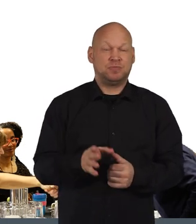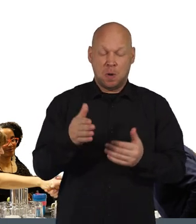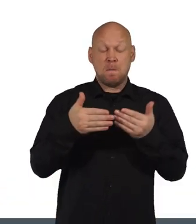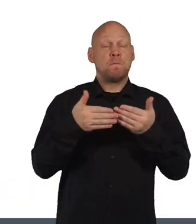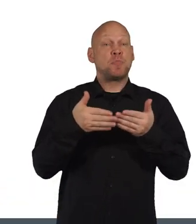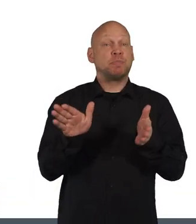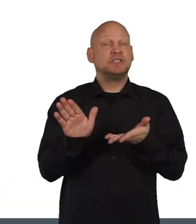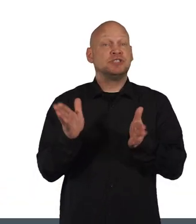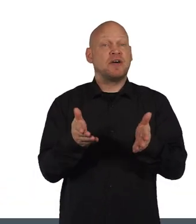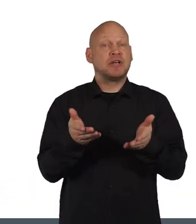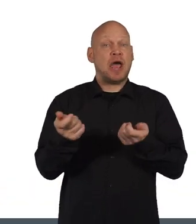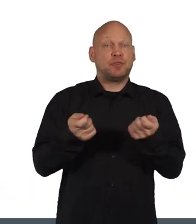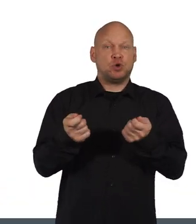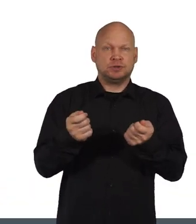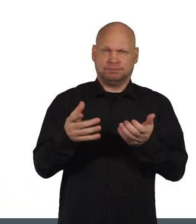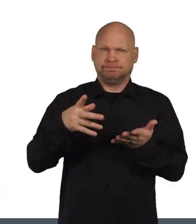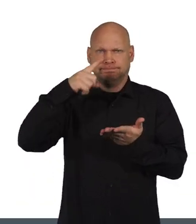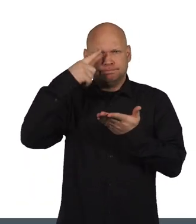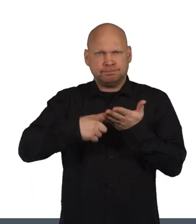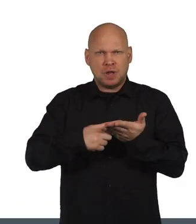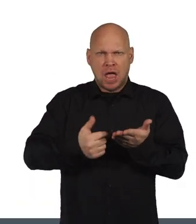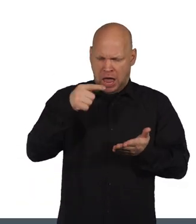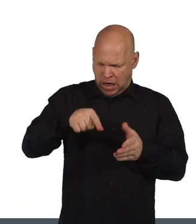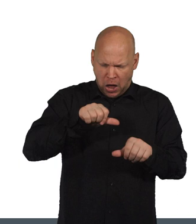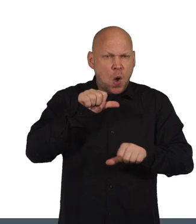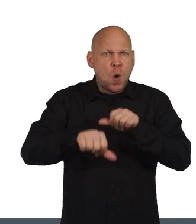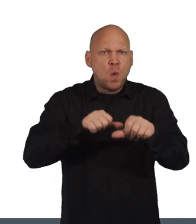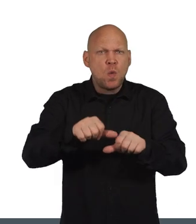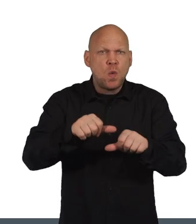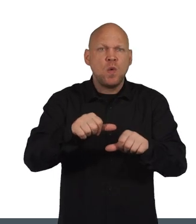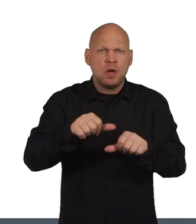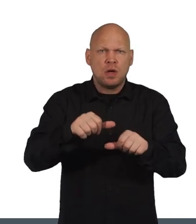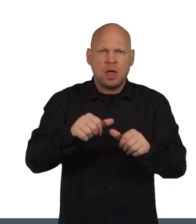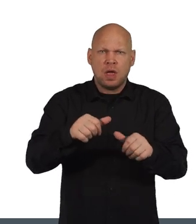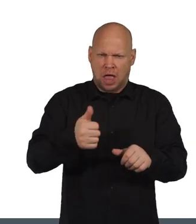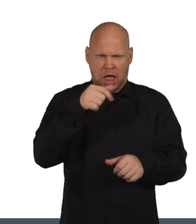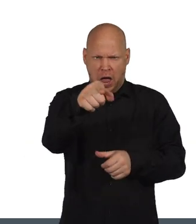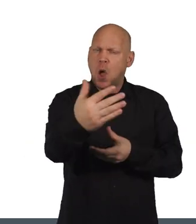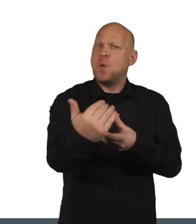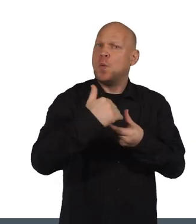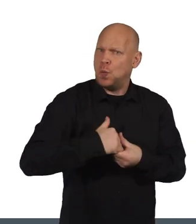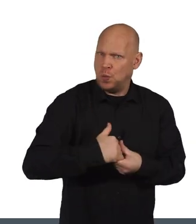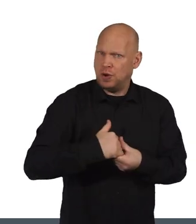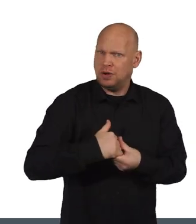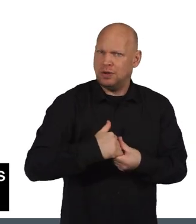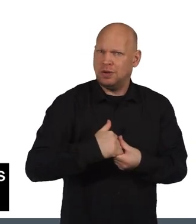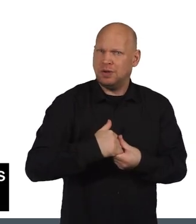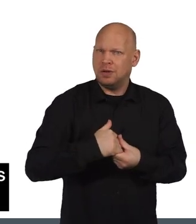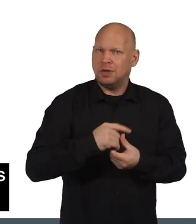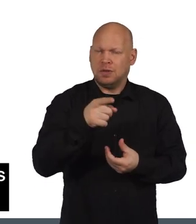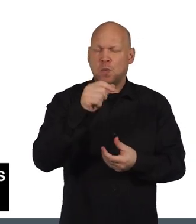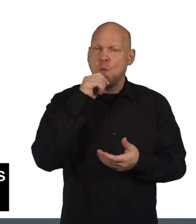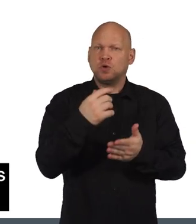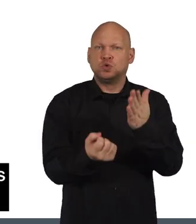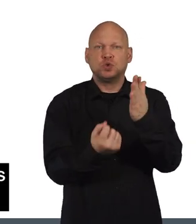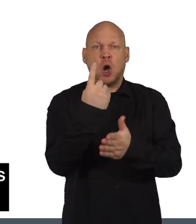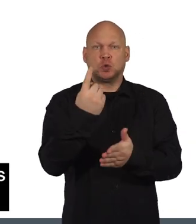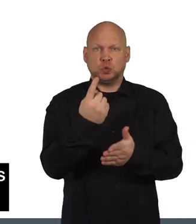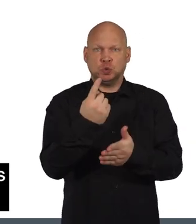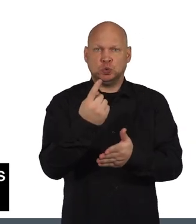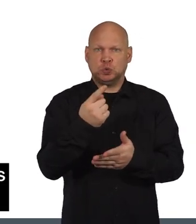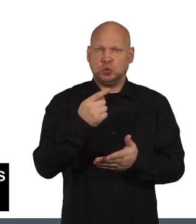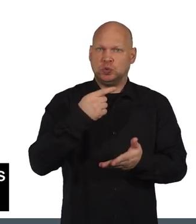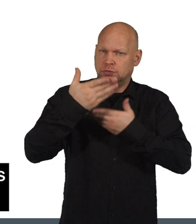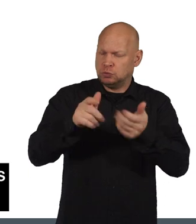The Public Service Authority gets to decide how the process will work and how you will be involved. But you will get a chance to